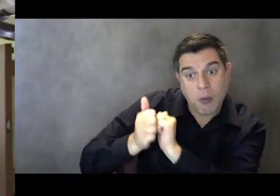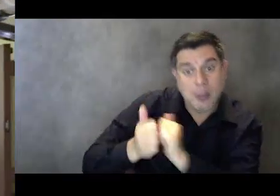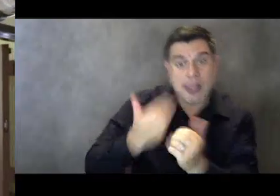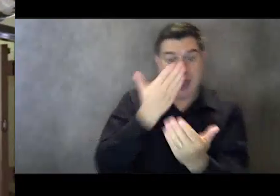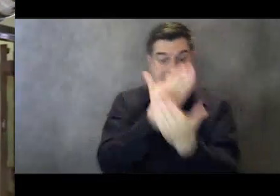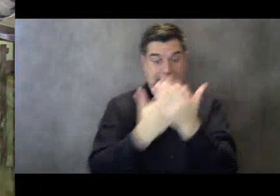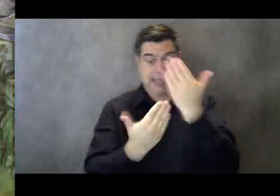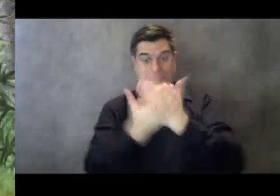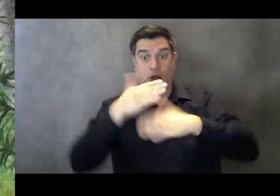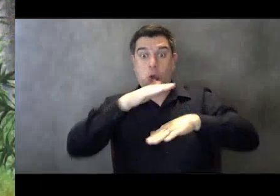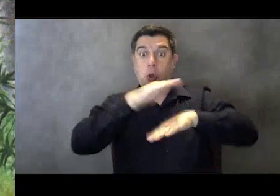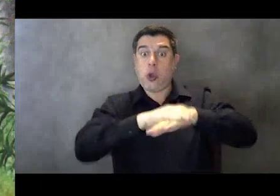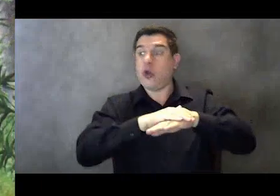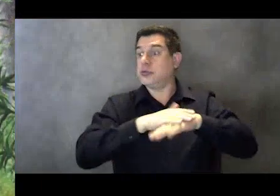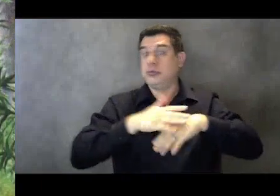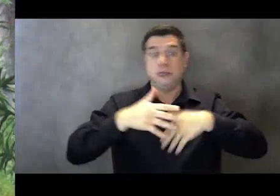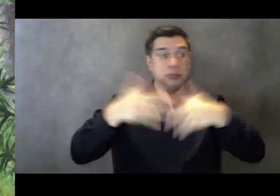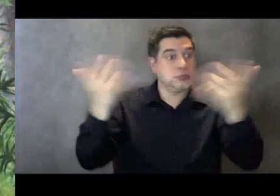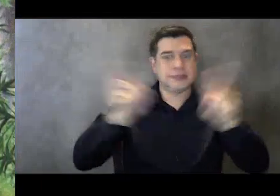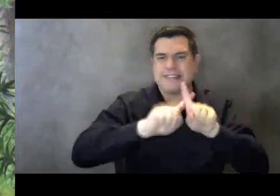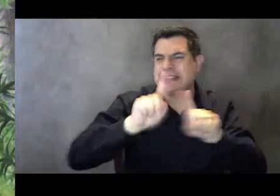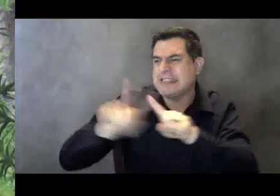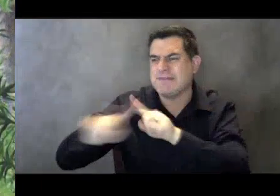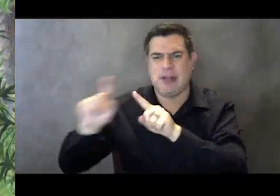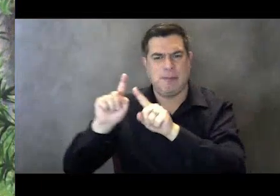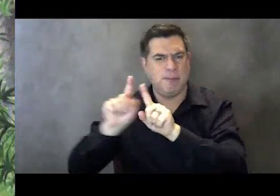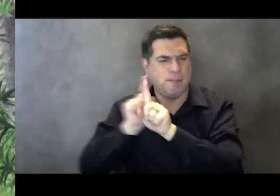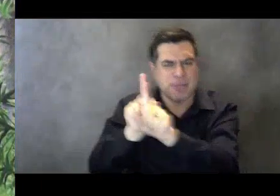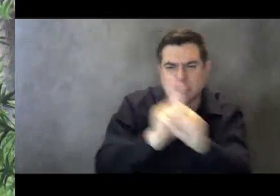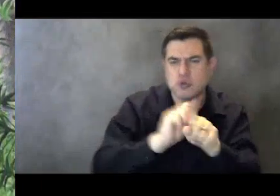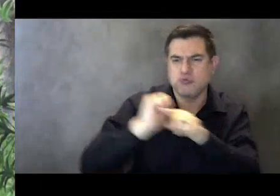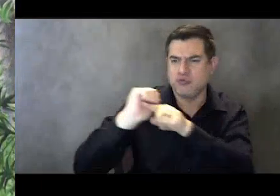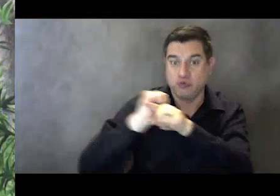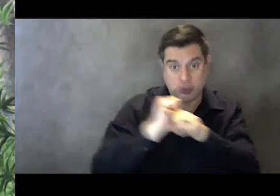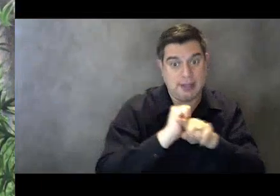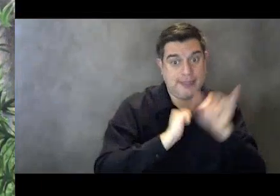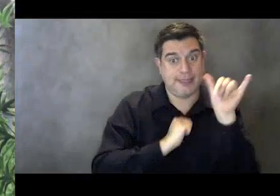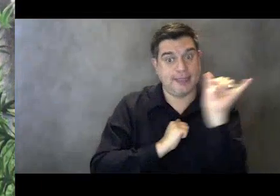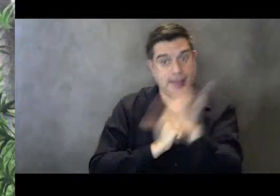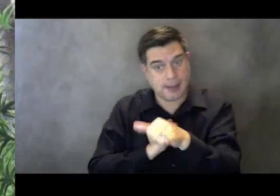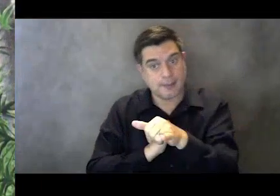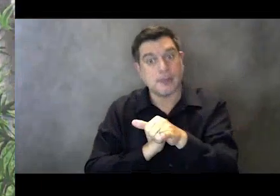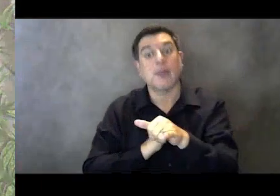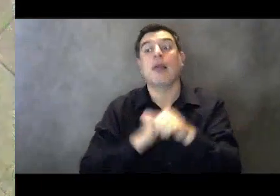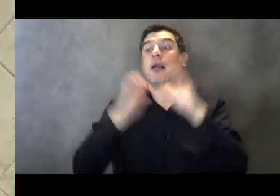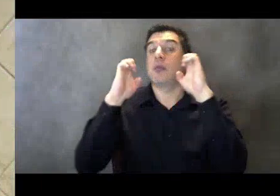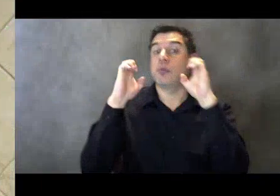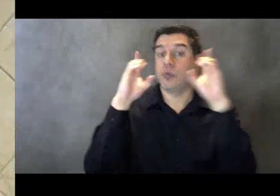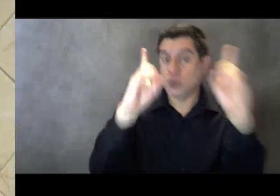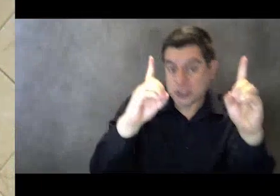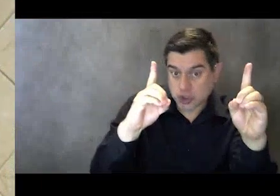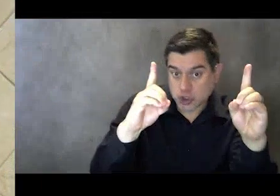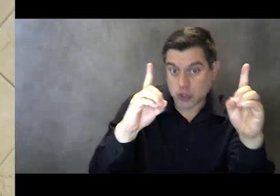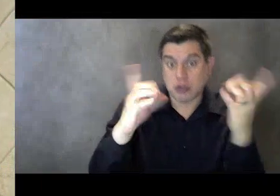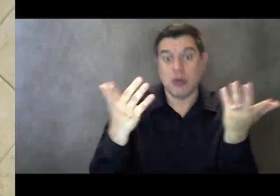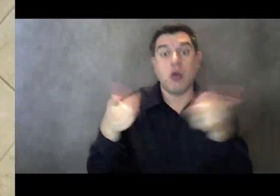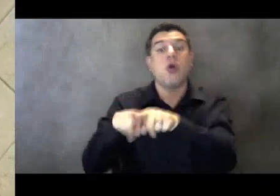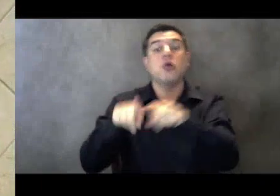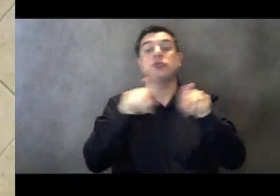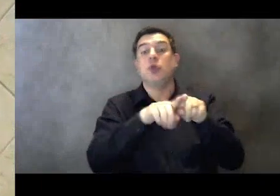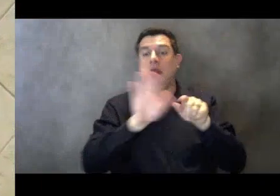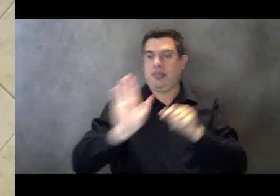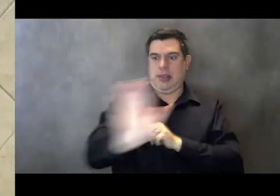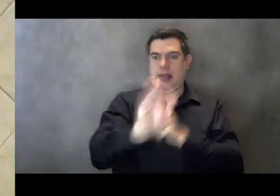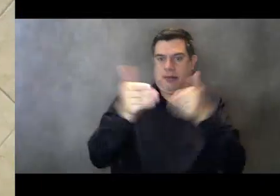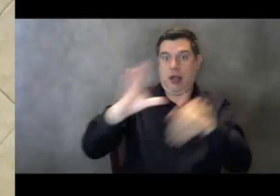experiences and employment preparedness education. This program allows for employers to benefit